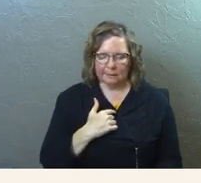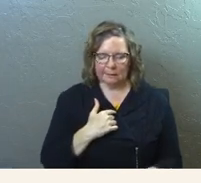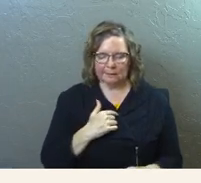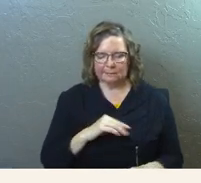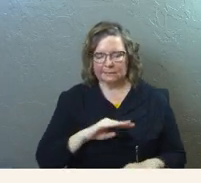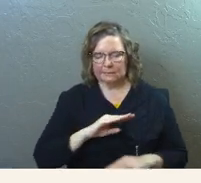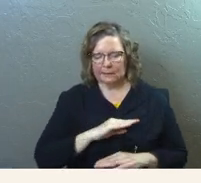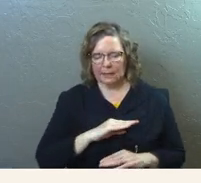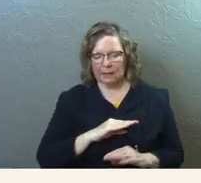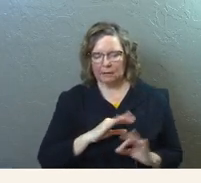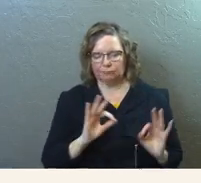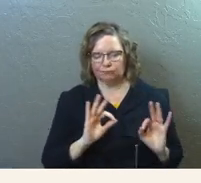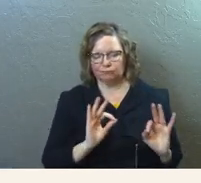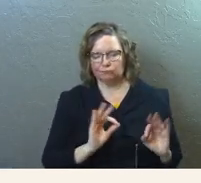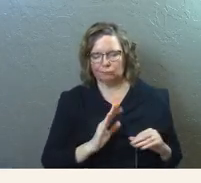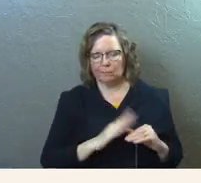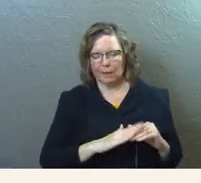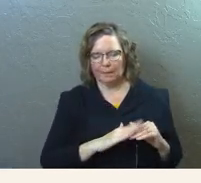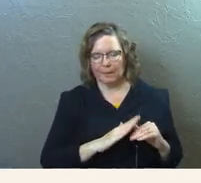And that's no life at all.